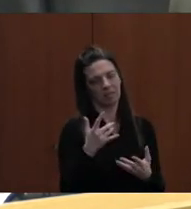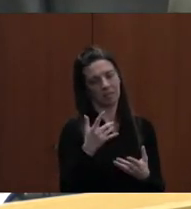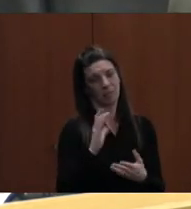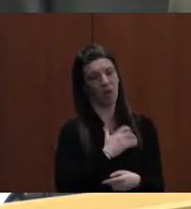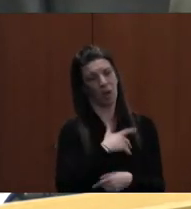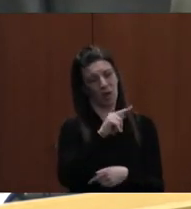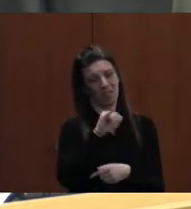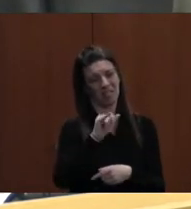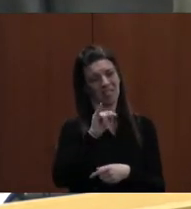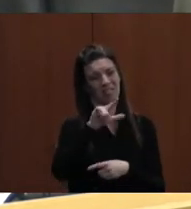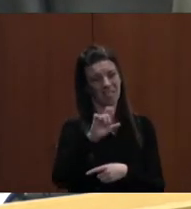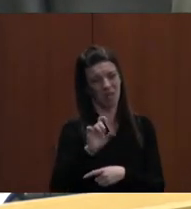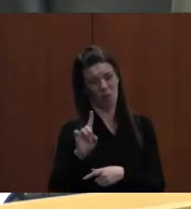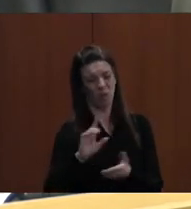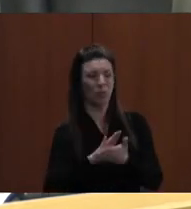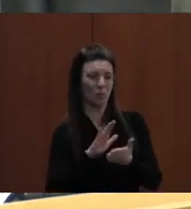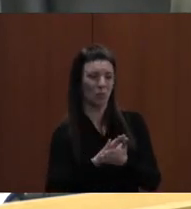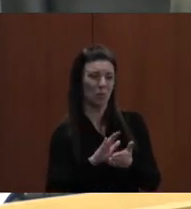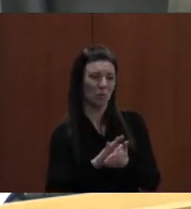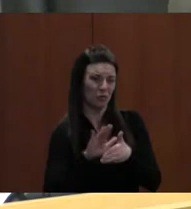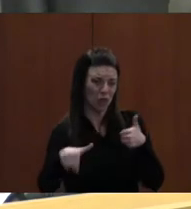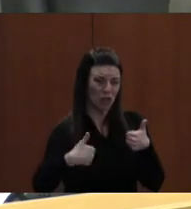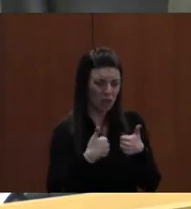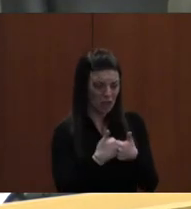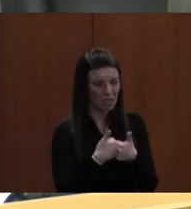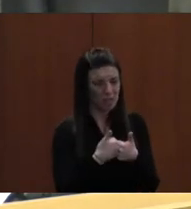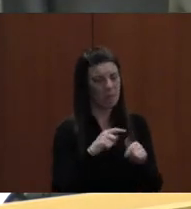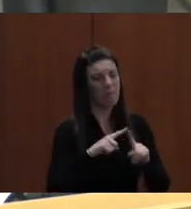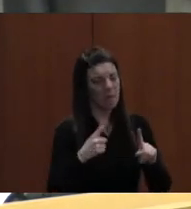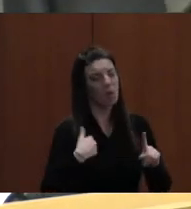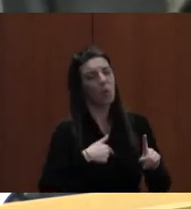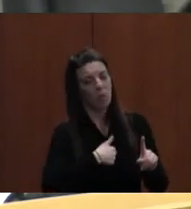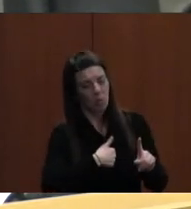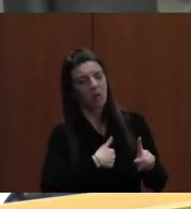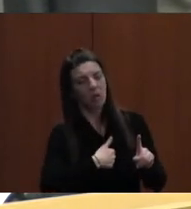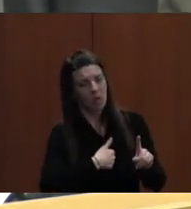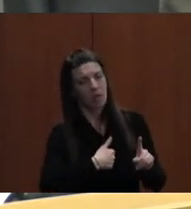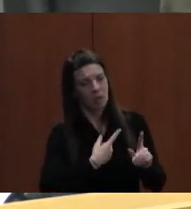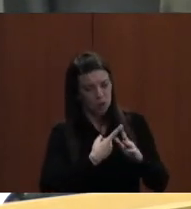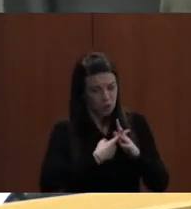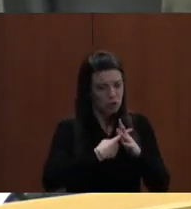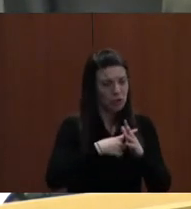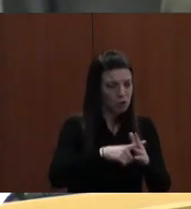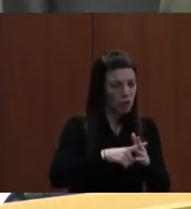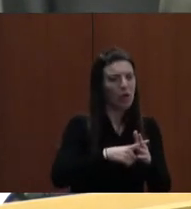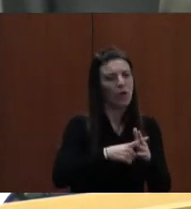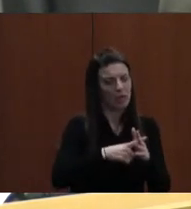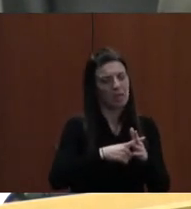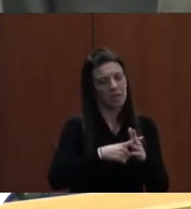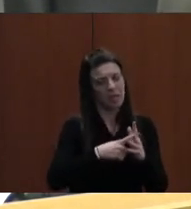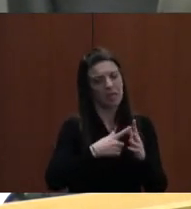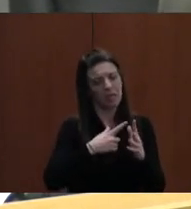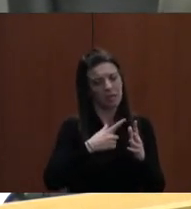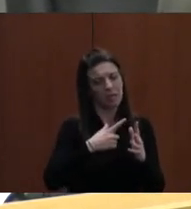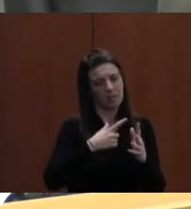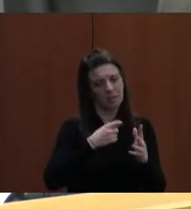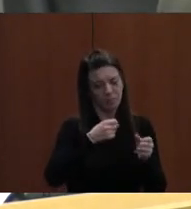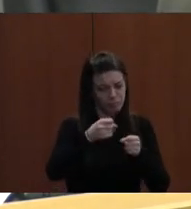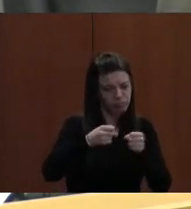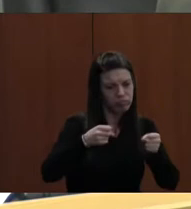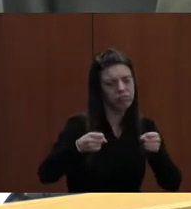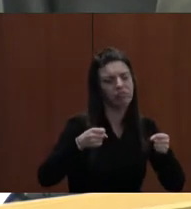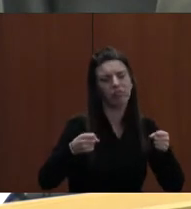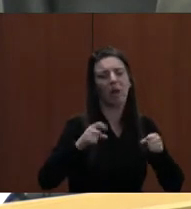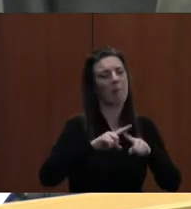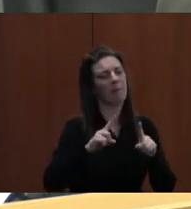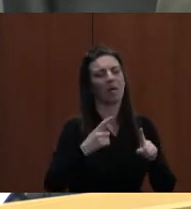with our small schools. But we certainly move staff around. Contentancy positions are something we don't have built into our budget